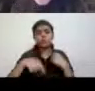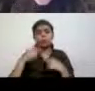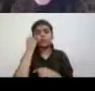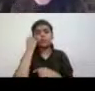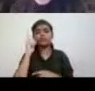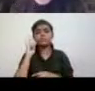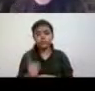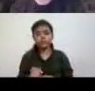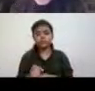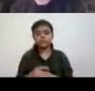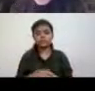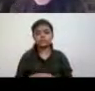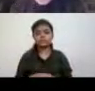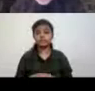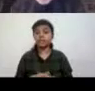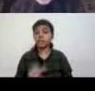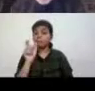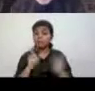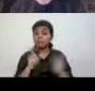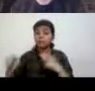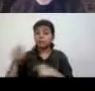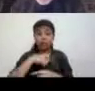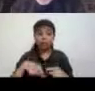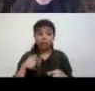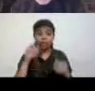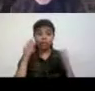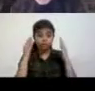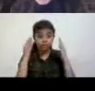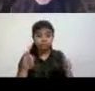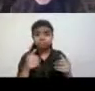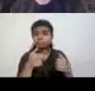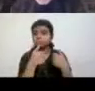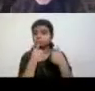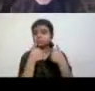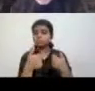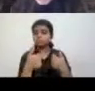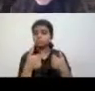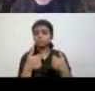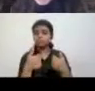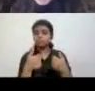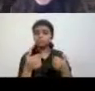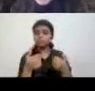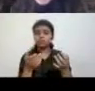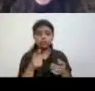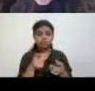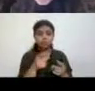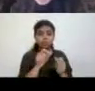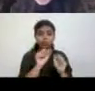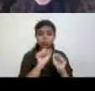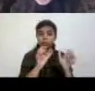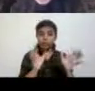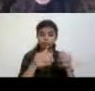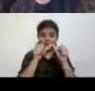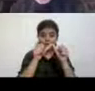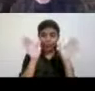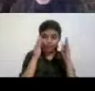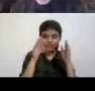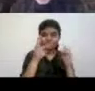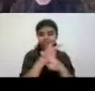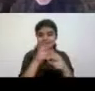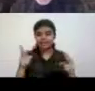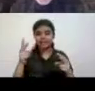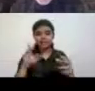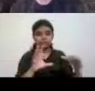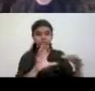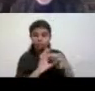better and that the people who talk about this and our proponents should be people who are from those communities and not practitioners from the